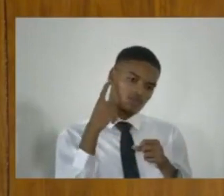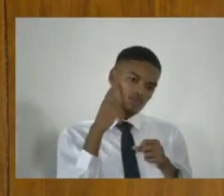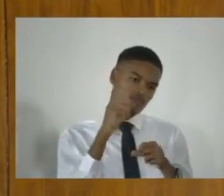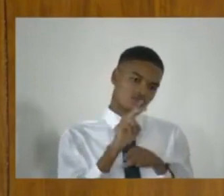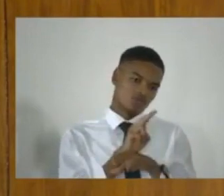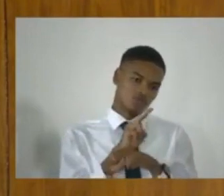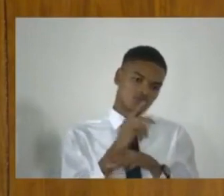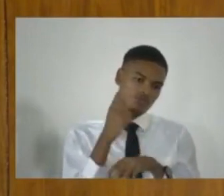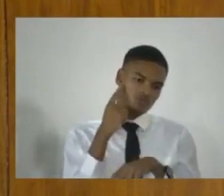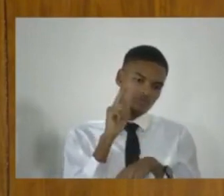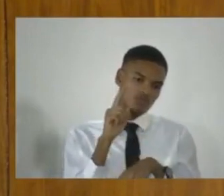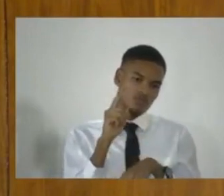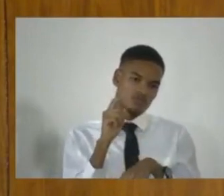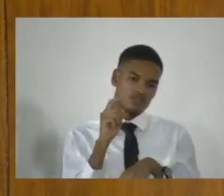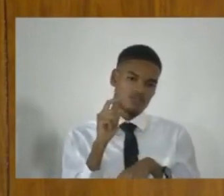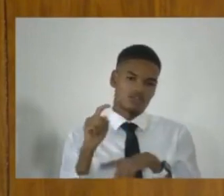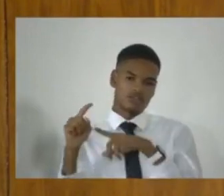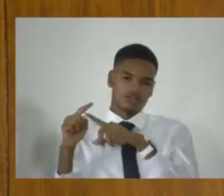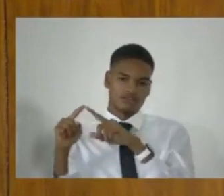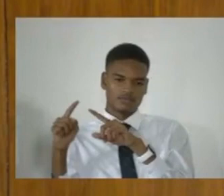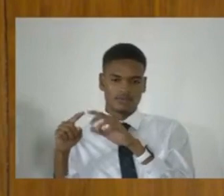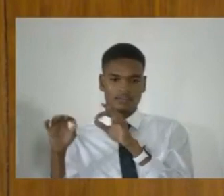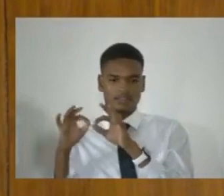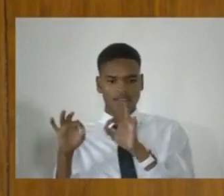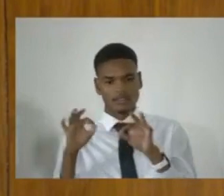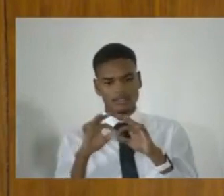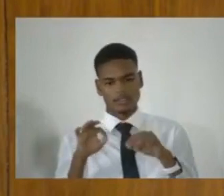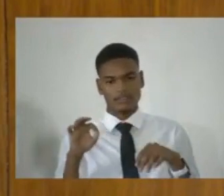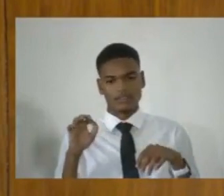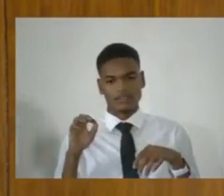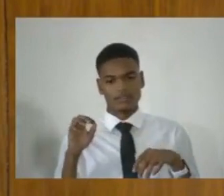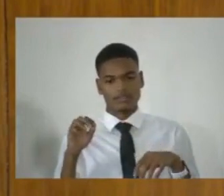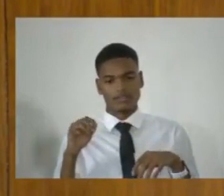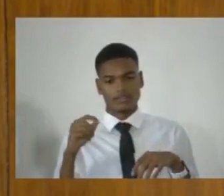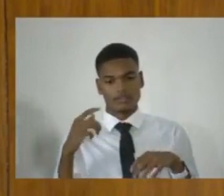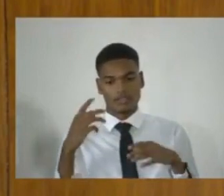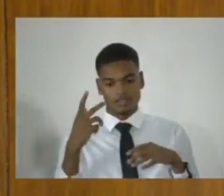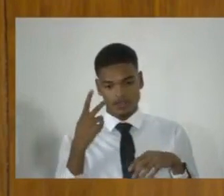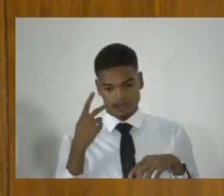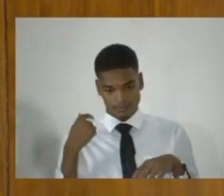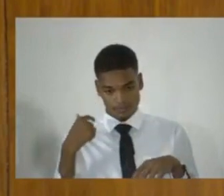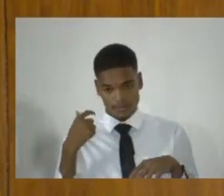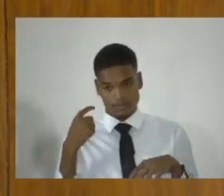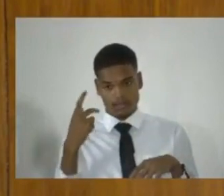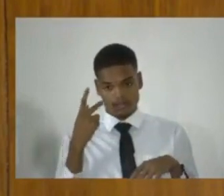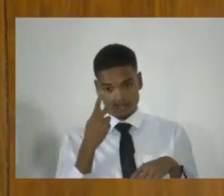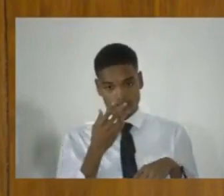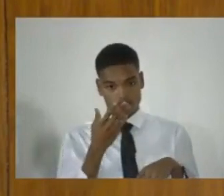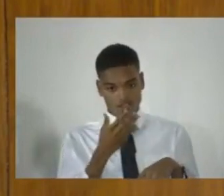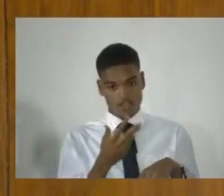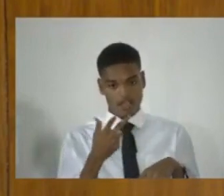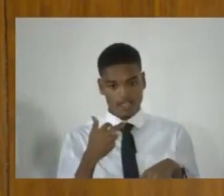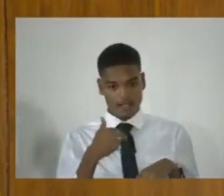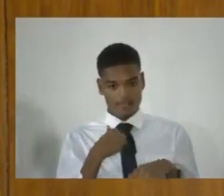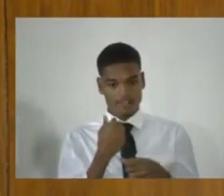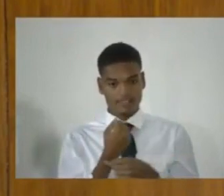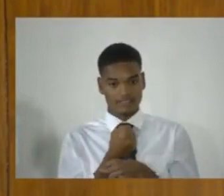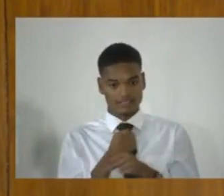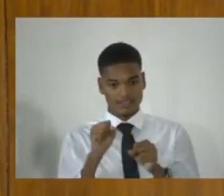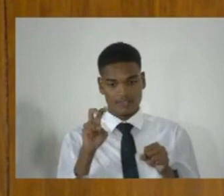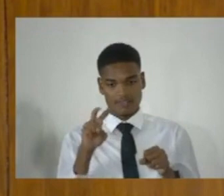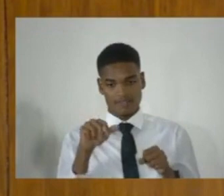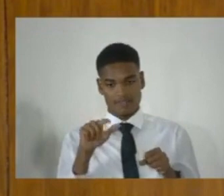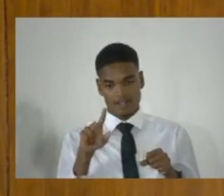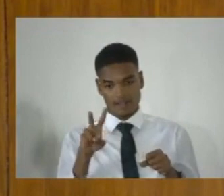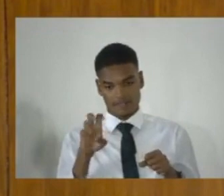of the proper province of the judiciary in sentencing, the fact that there is a safety valve in the 2015